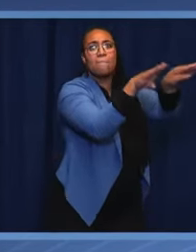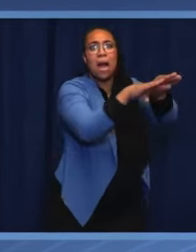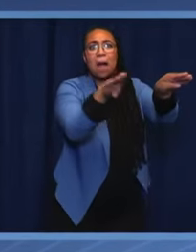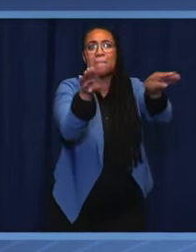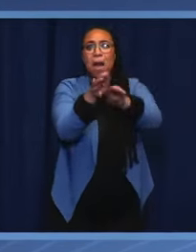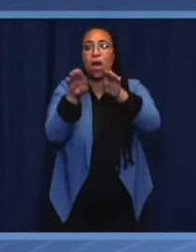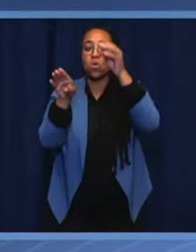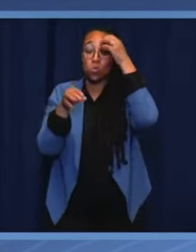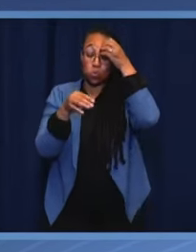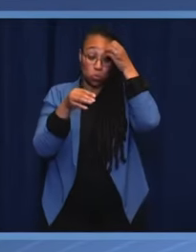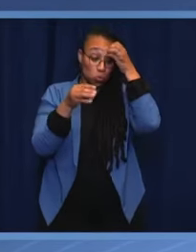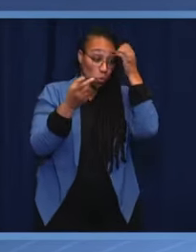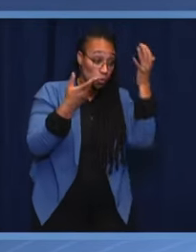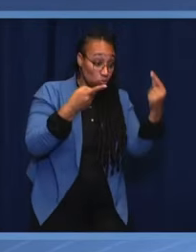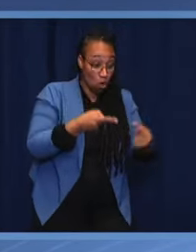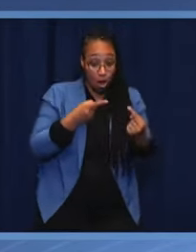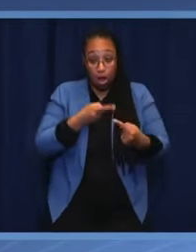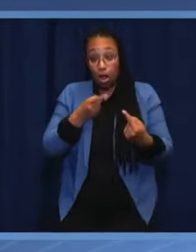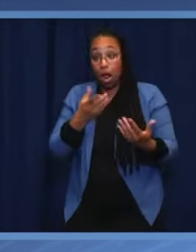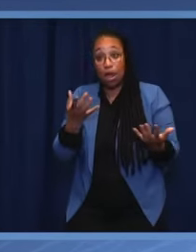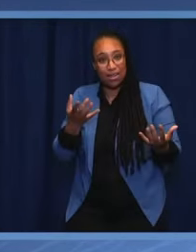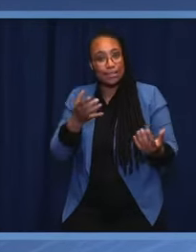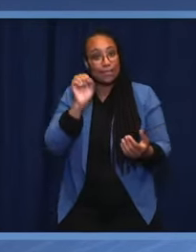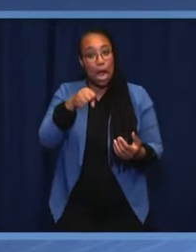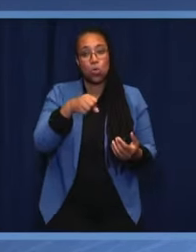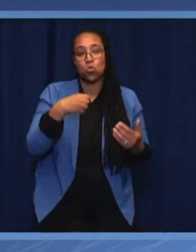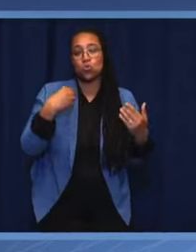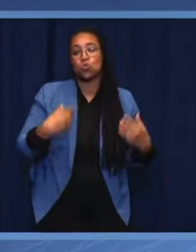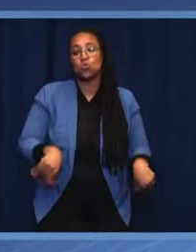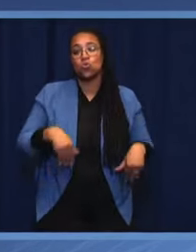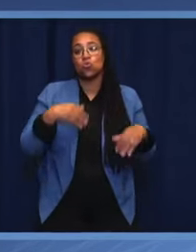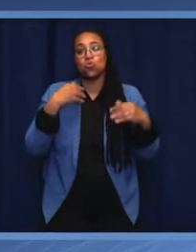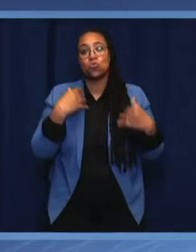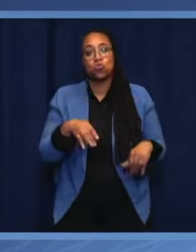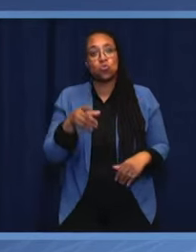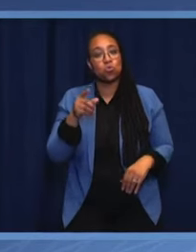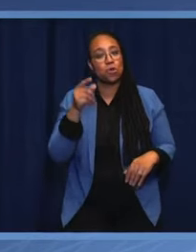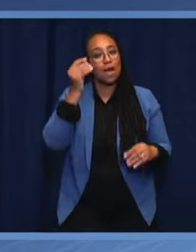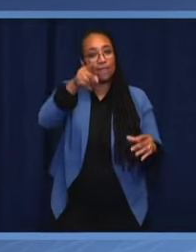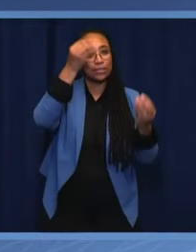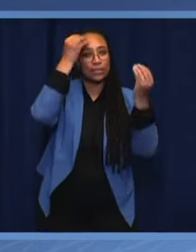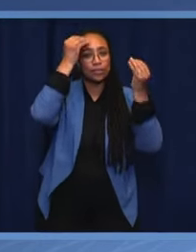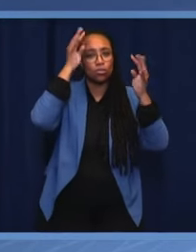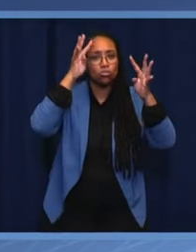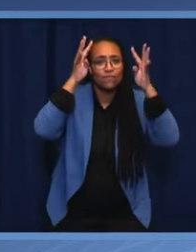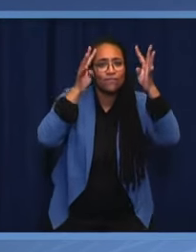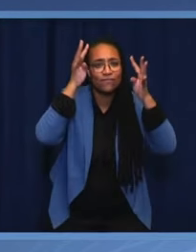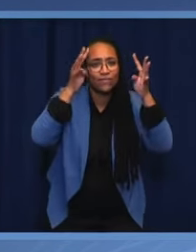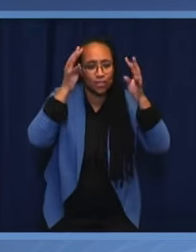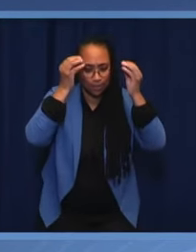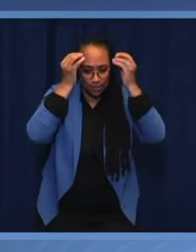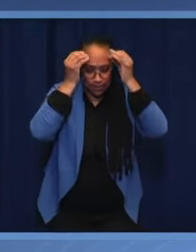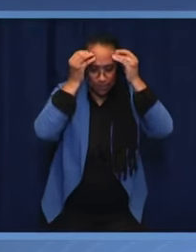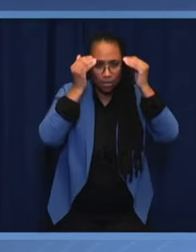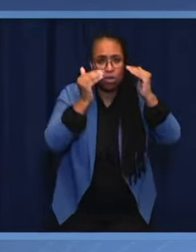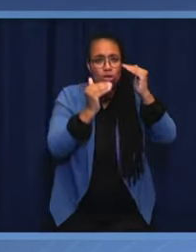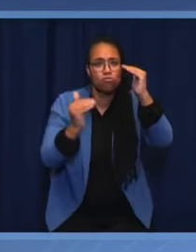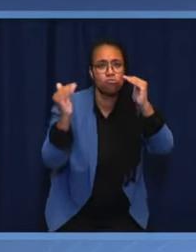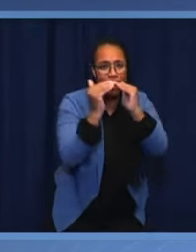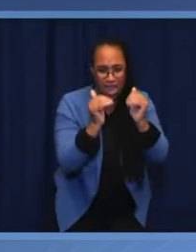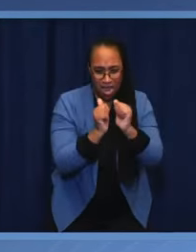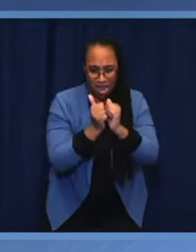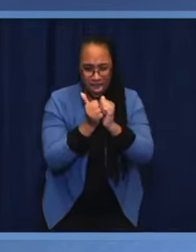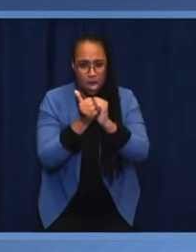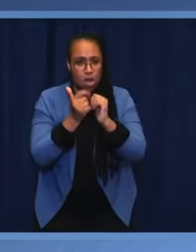multilateral trade relationships, have to take into account in a fair way the asymmetries between our